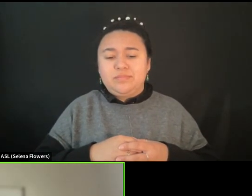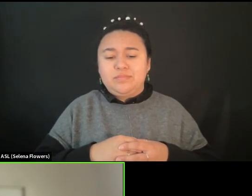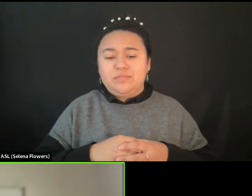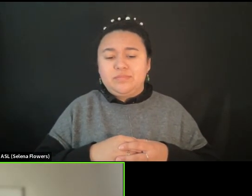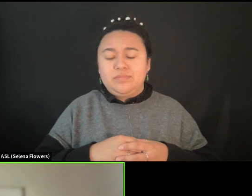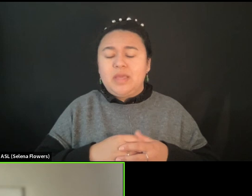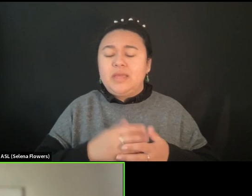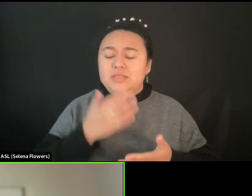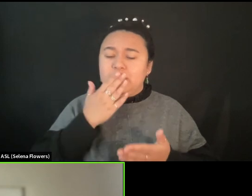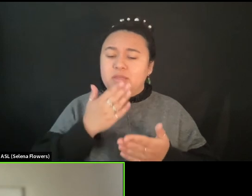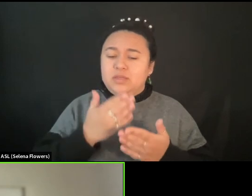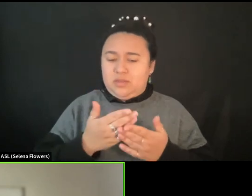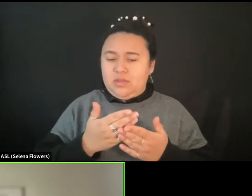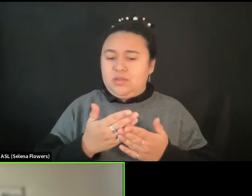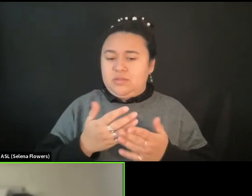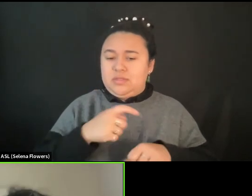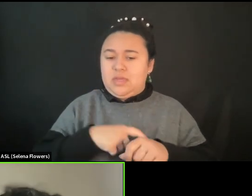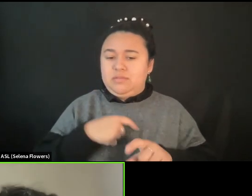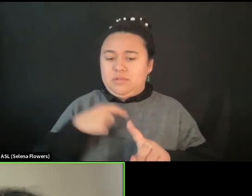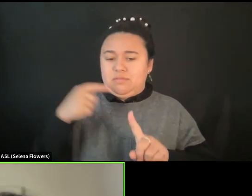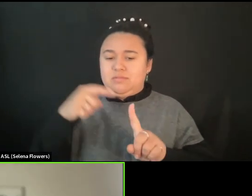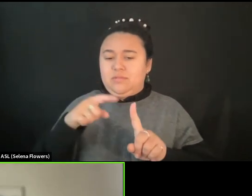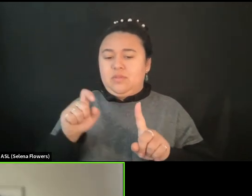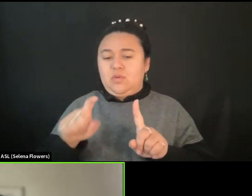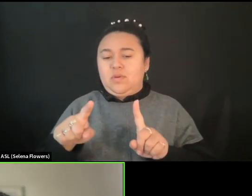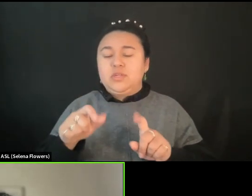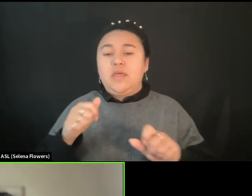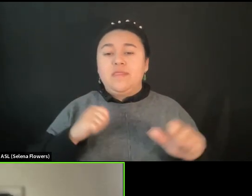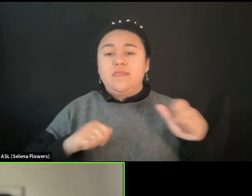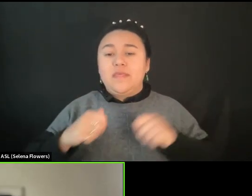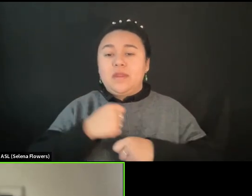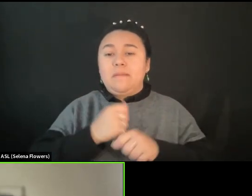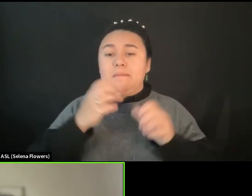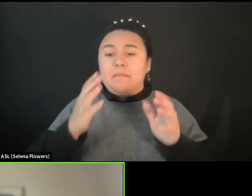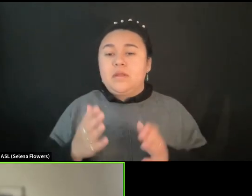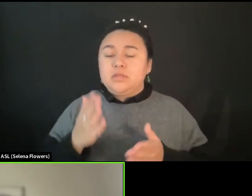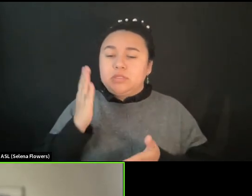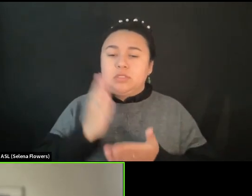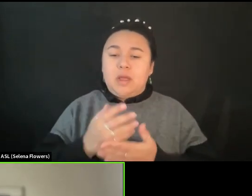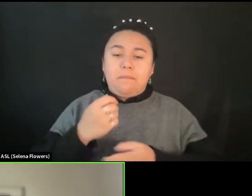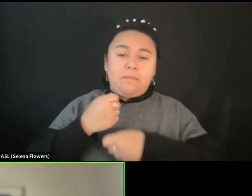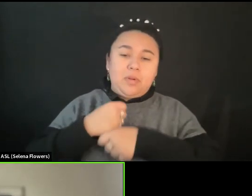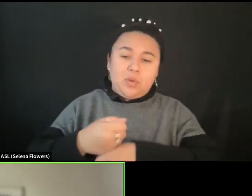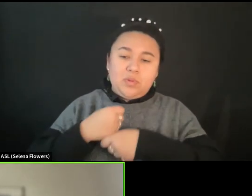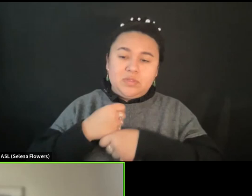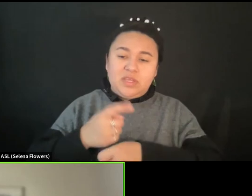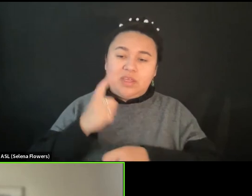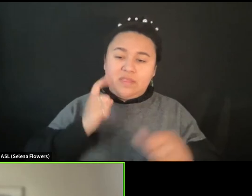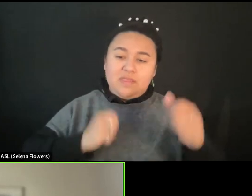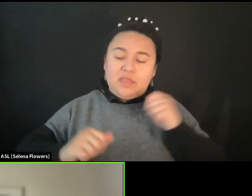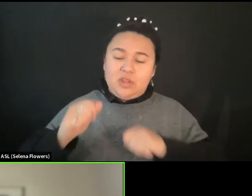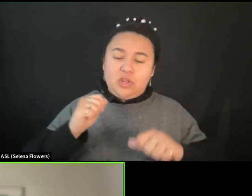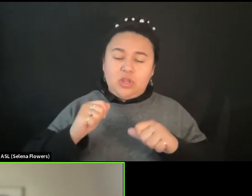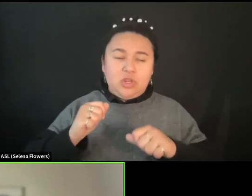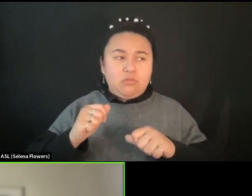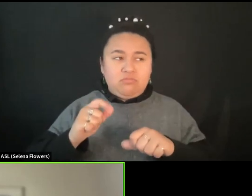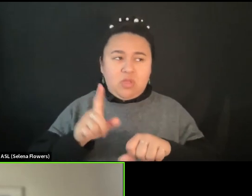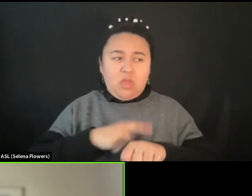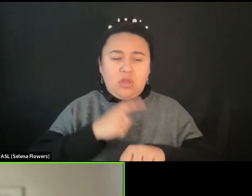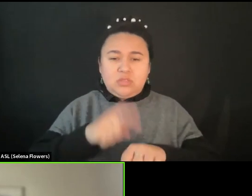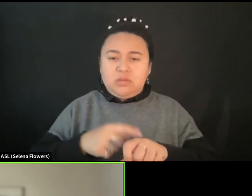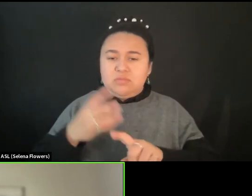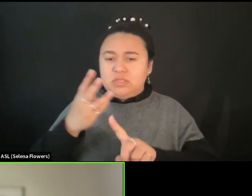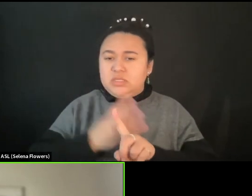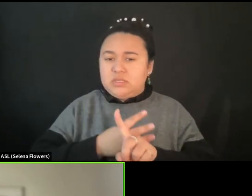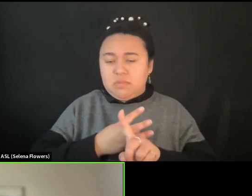question. And theater makers stopped producing theater for a long, long time right now. Six months